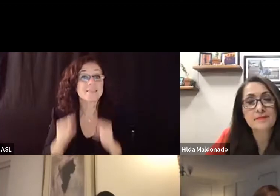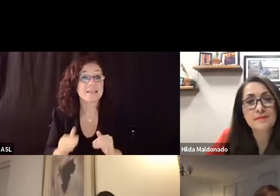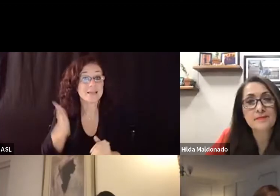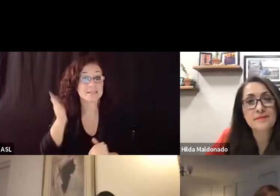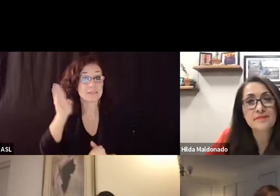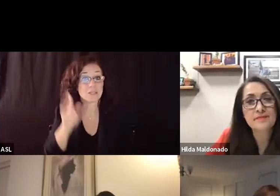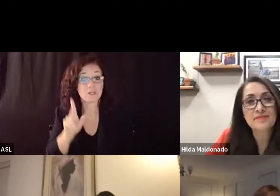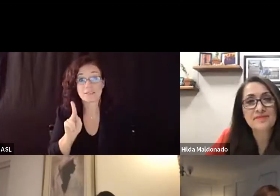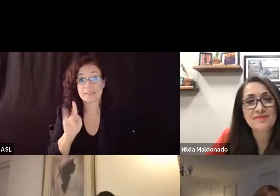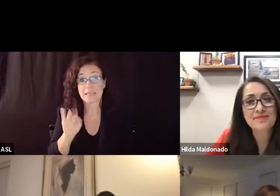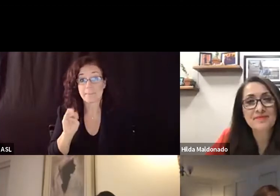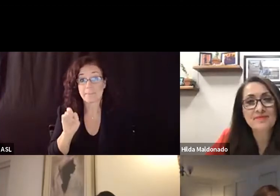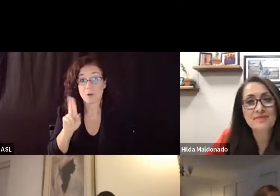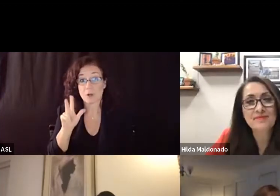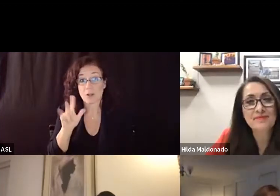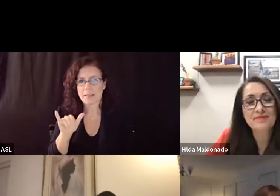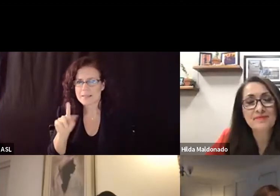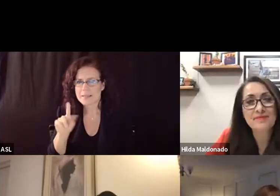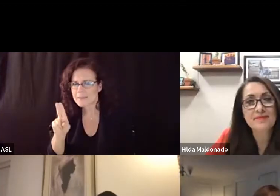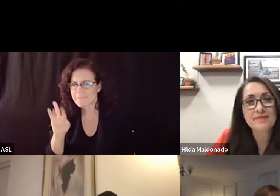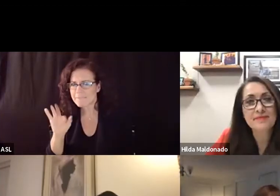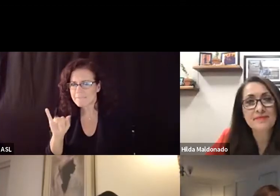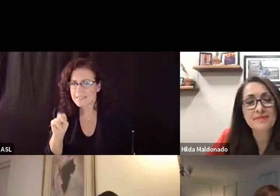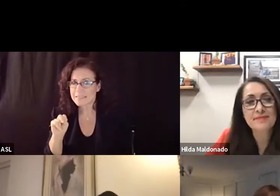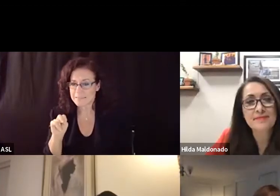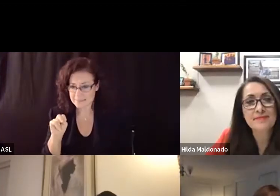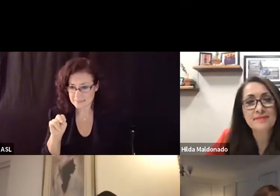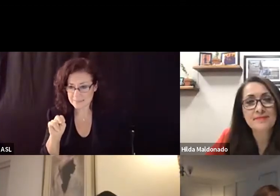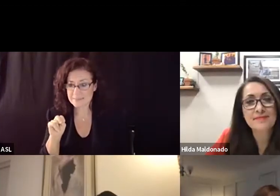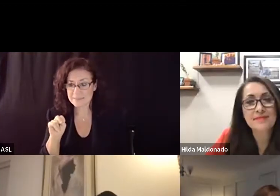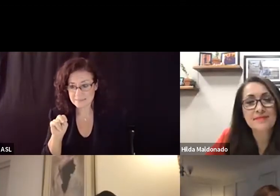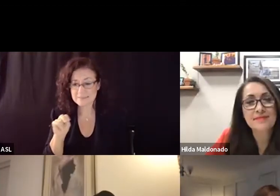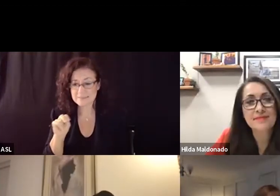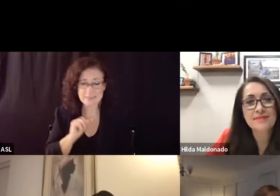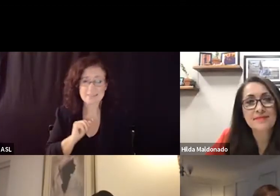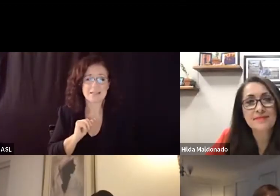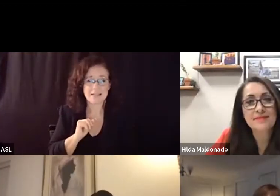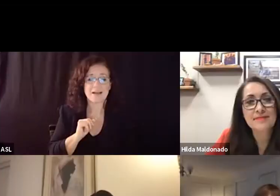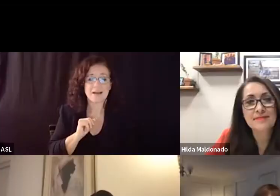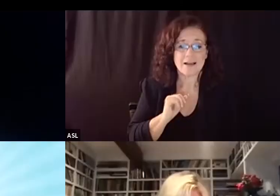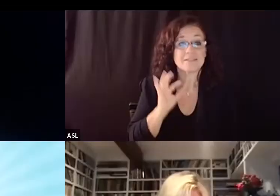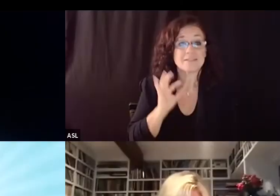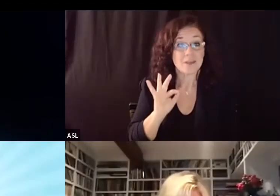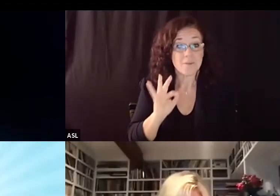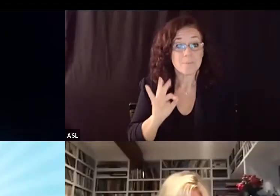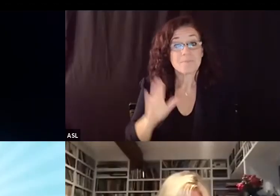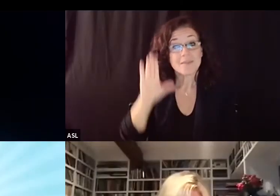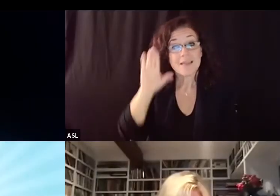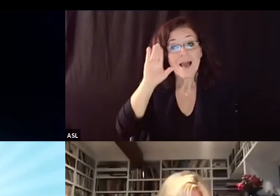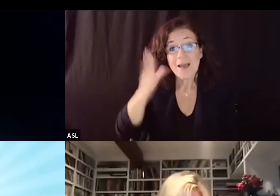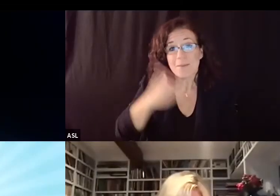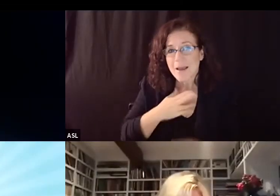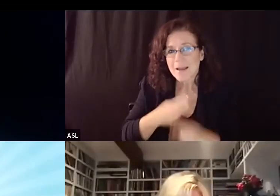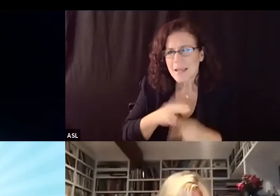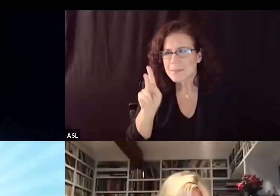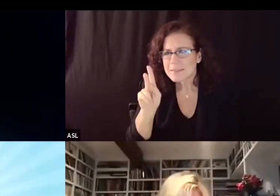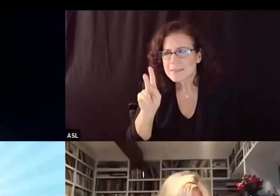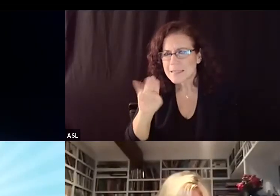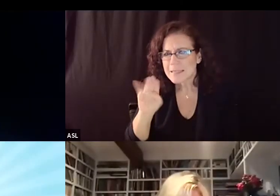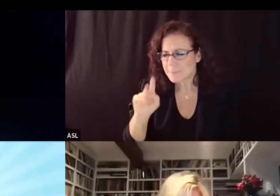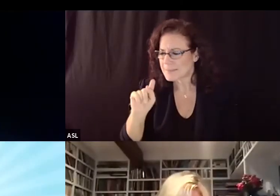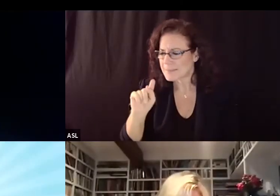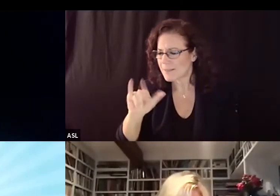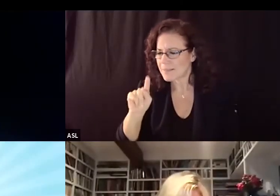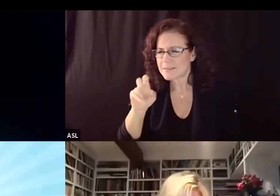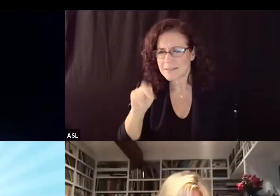hi thank you to the board and uh miss maldonato in the administration my name is kim tilton i work at san marcos high school and i'm a